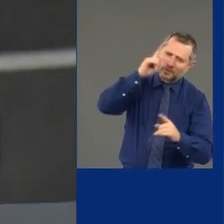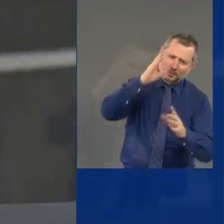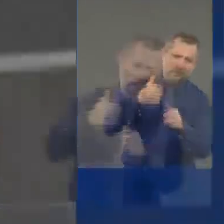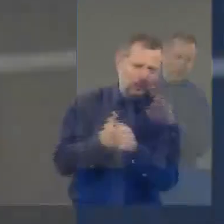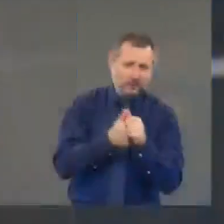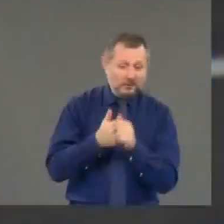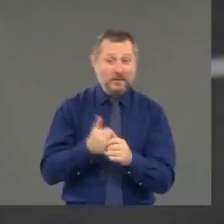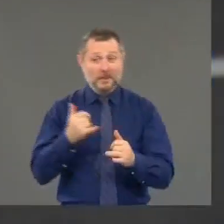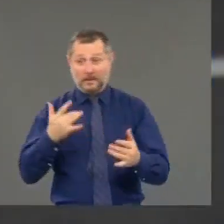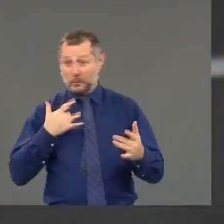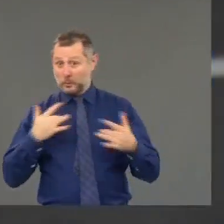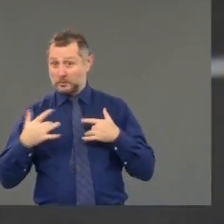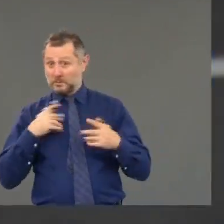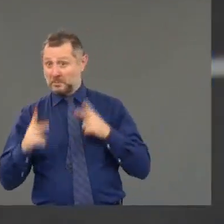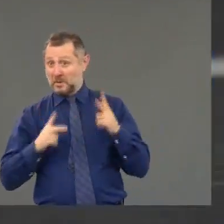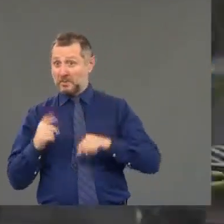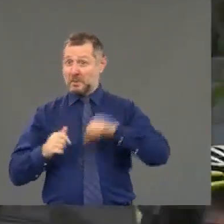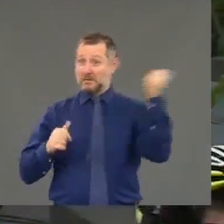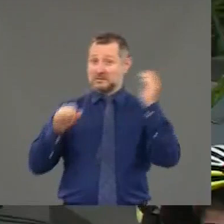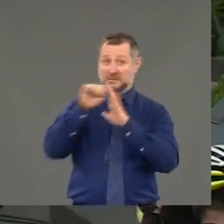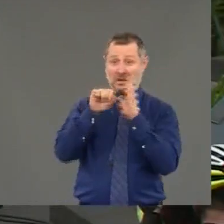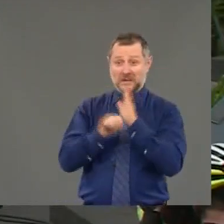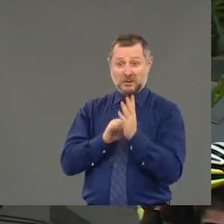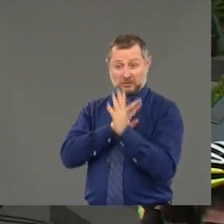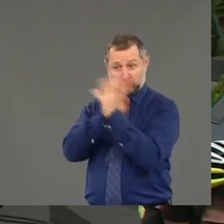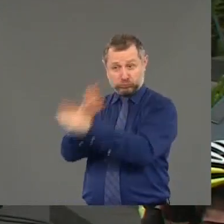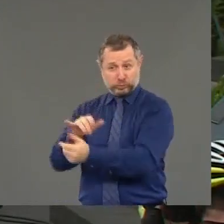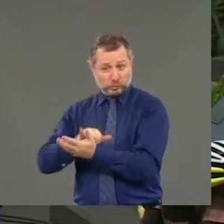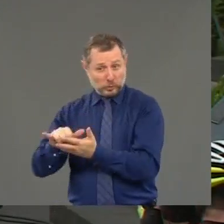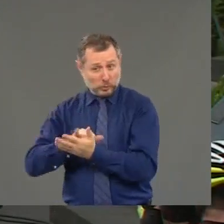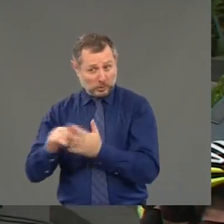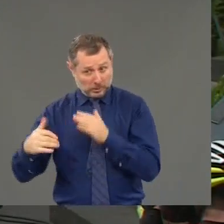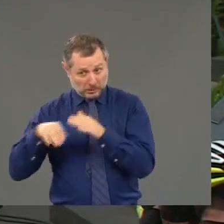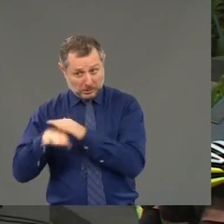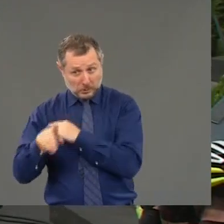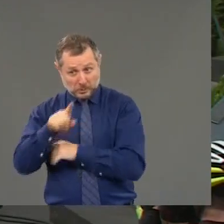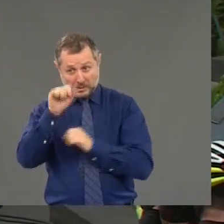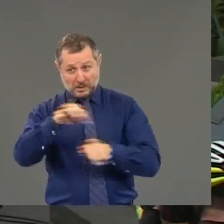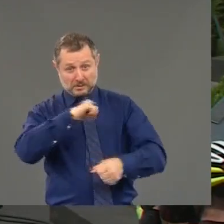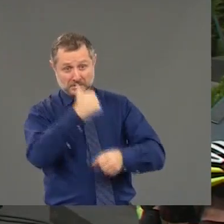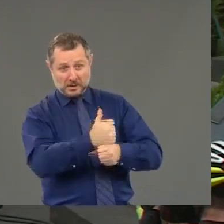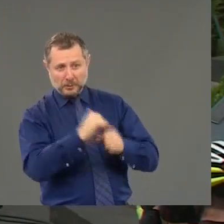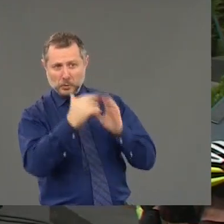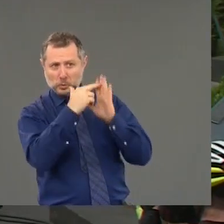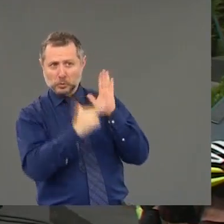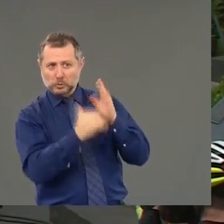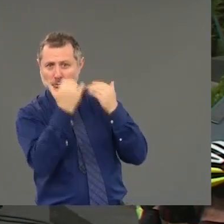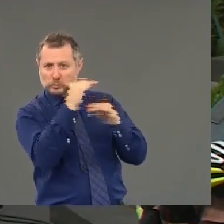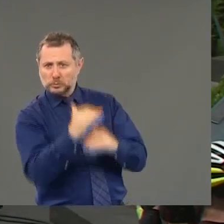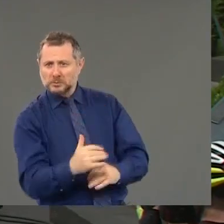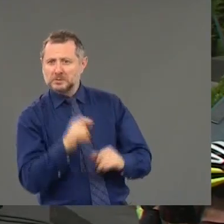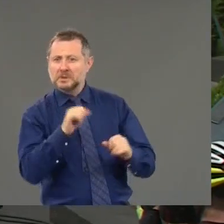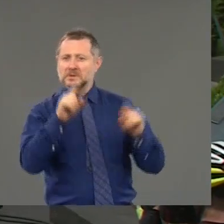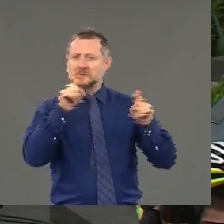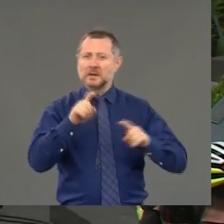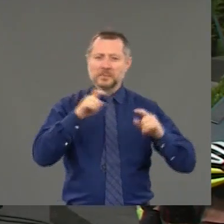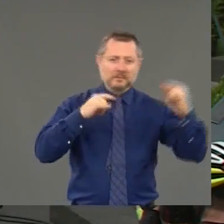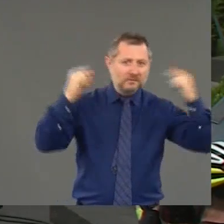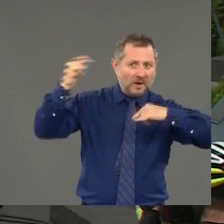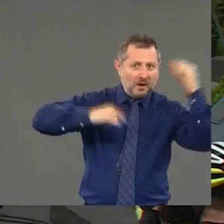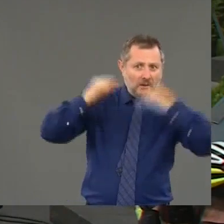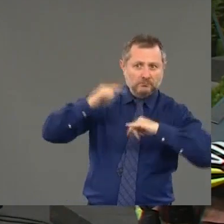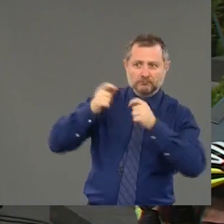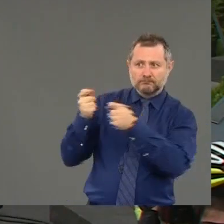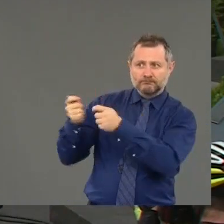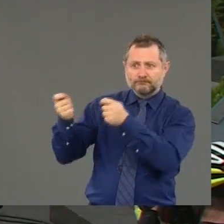people coming here from other states, are there anything sort of protocols you can put in place? Temperature checks at the airport, et cetera. I know it's much harder to do by